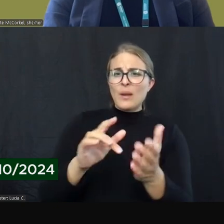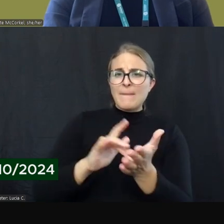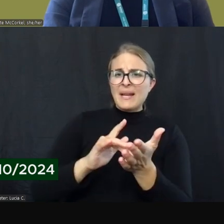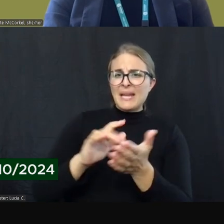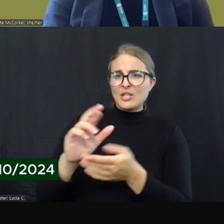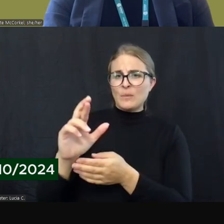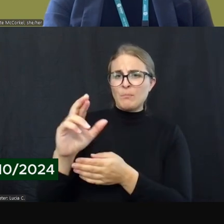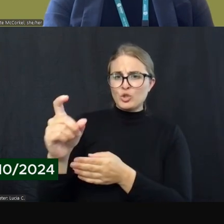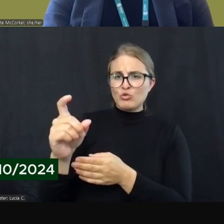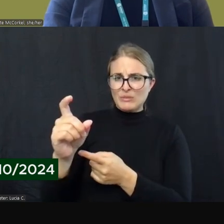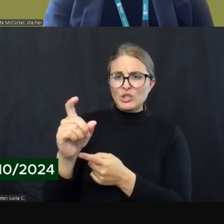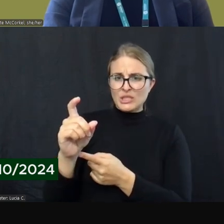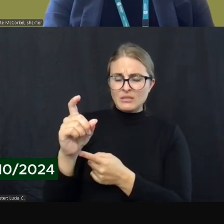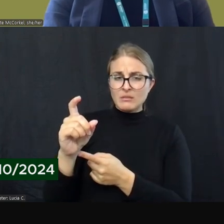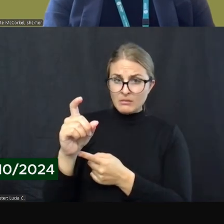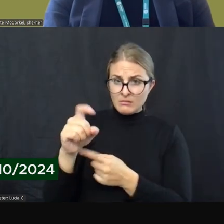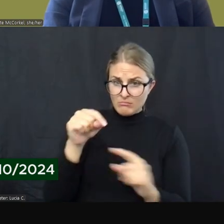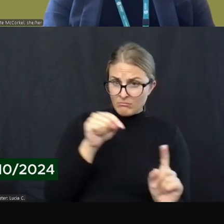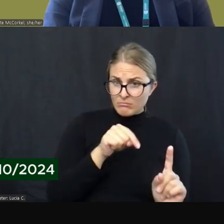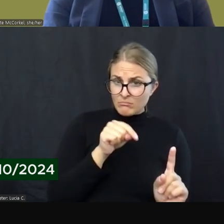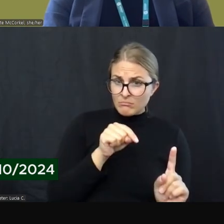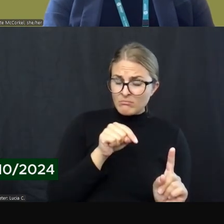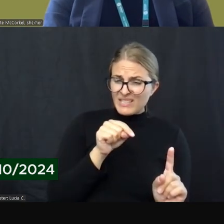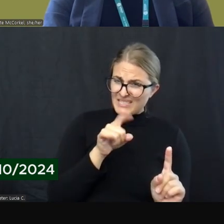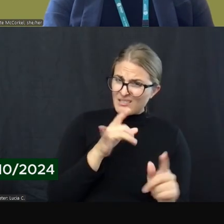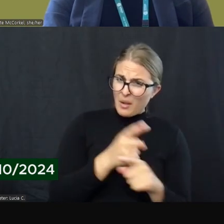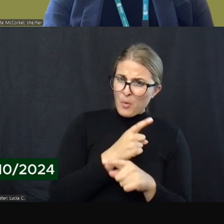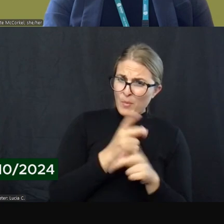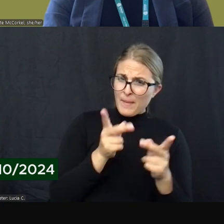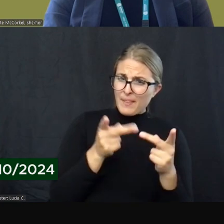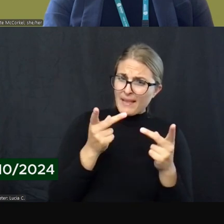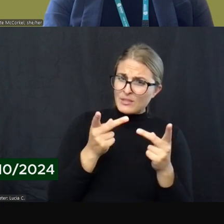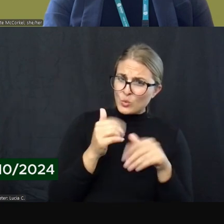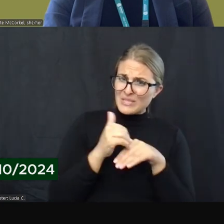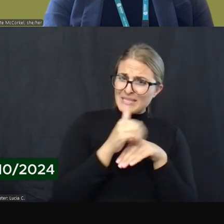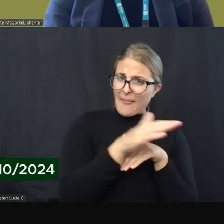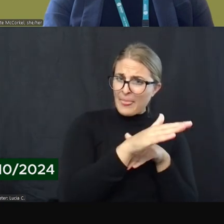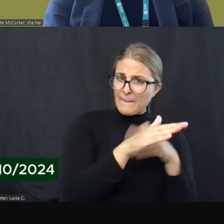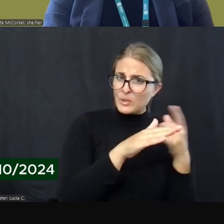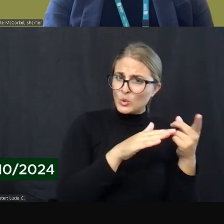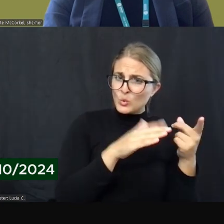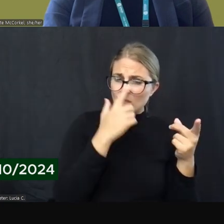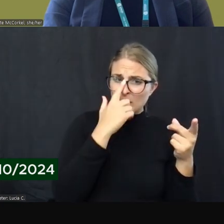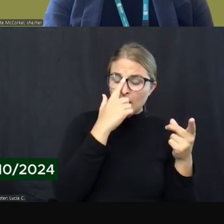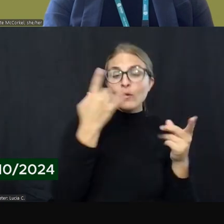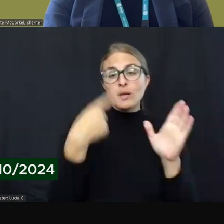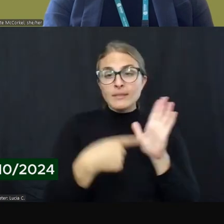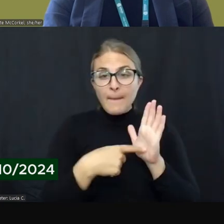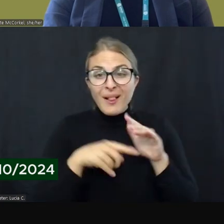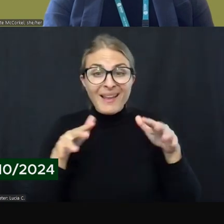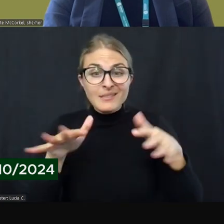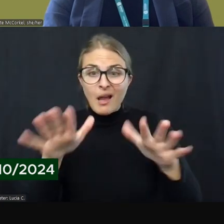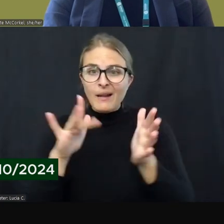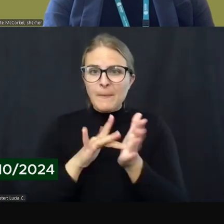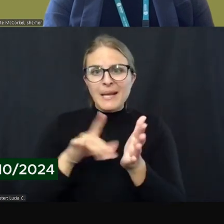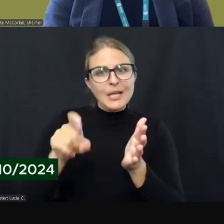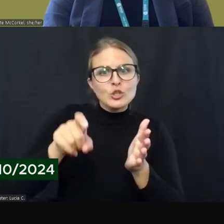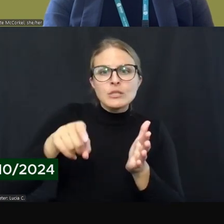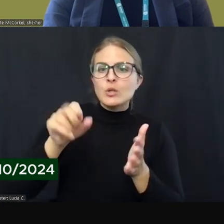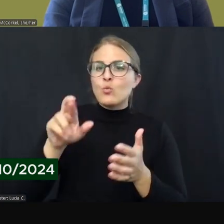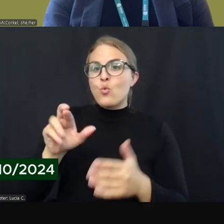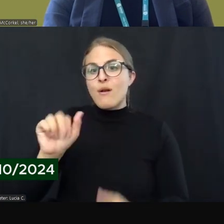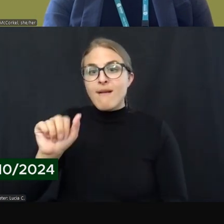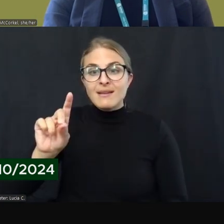would this be an appropriate place to suggest for them? And they were using some examples of anxiety medication or